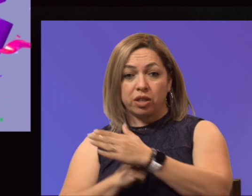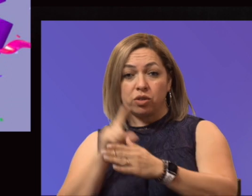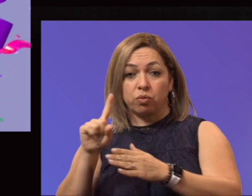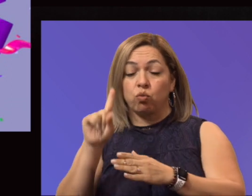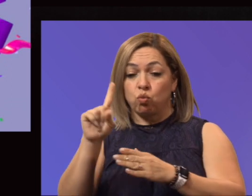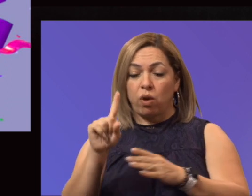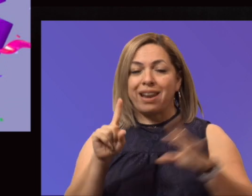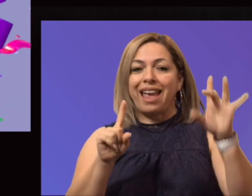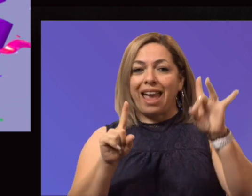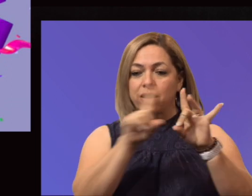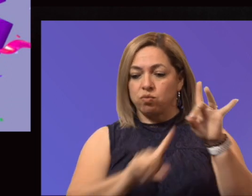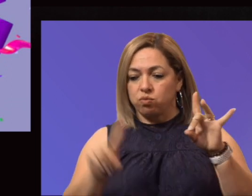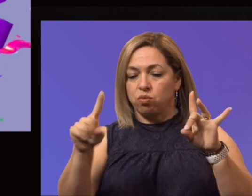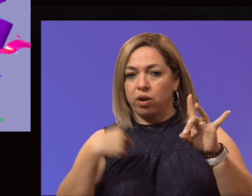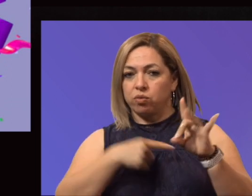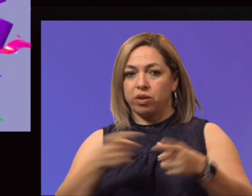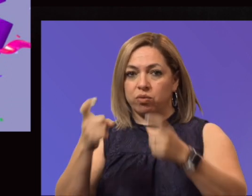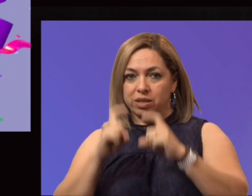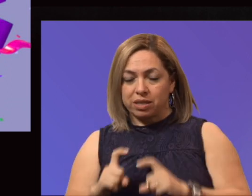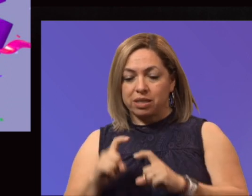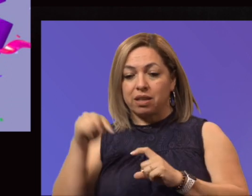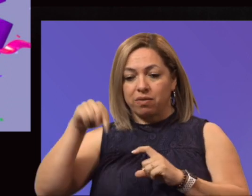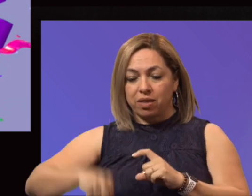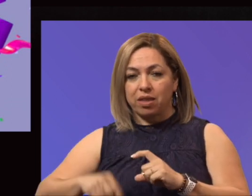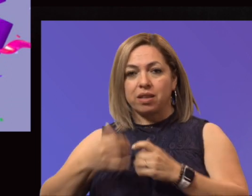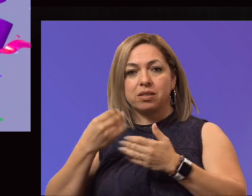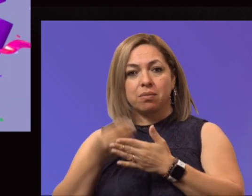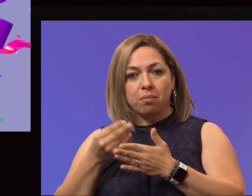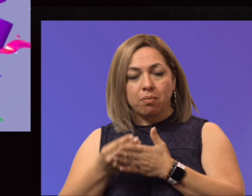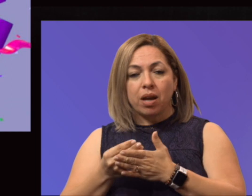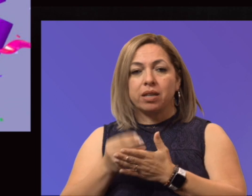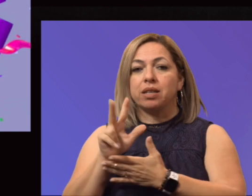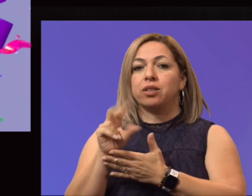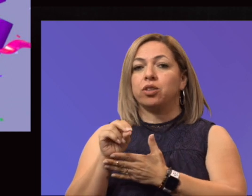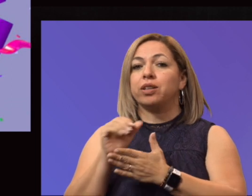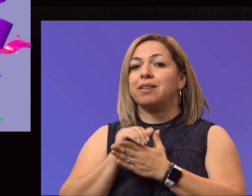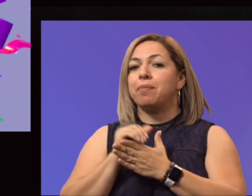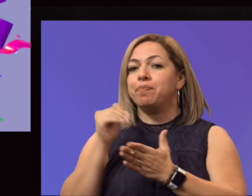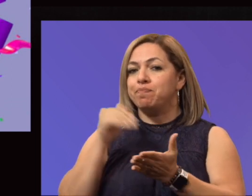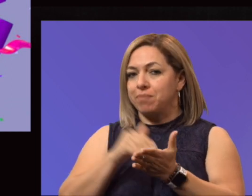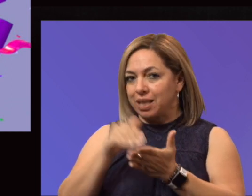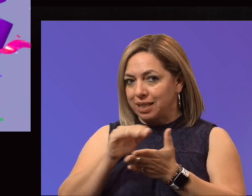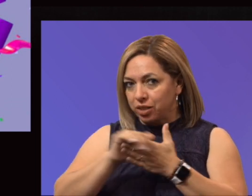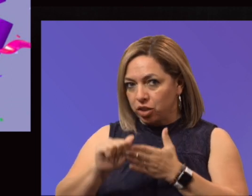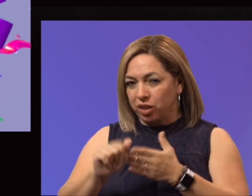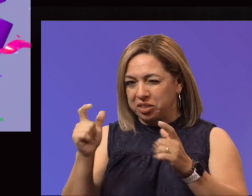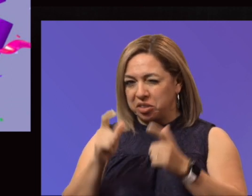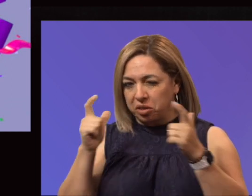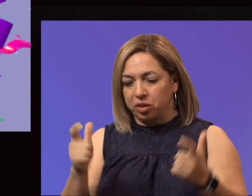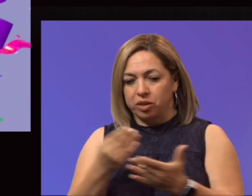Mackenzie Scott. We were awarded $30 million, which is the largest amount gifted to any community college in the state of Texas.